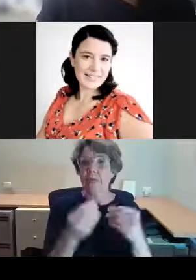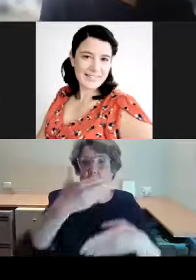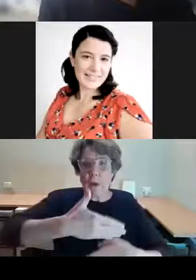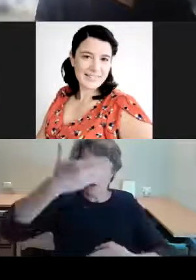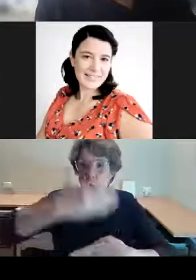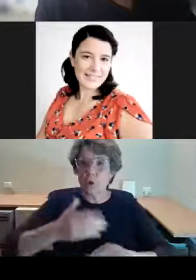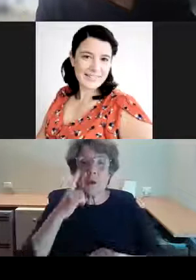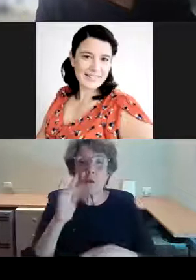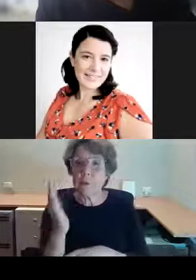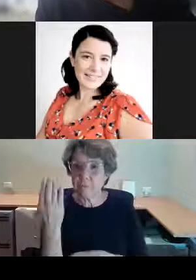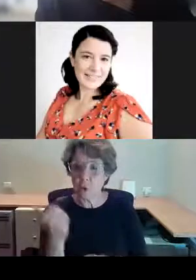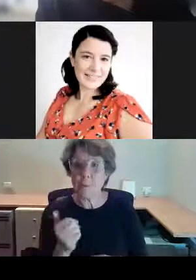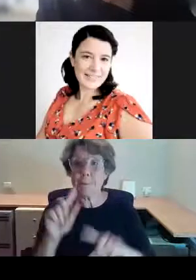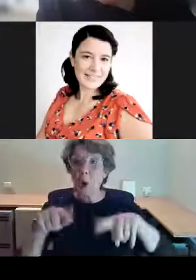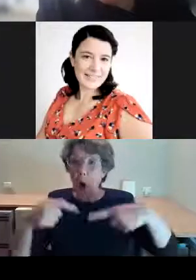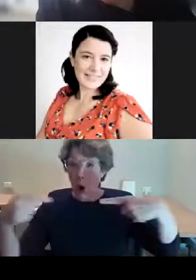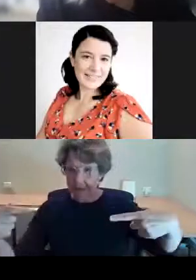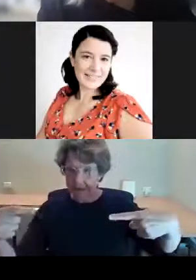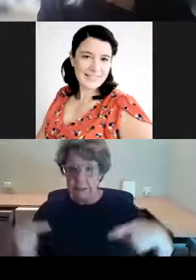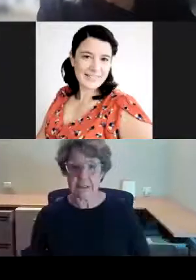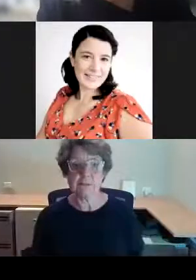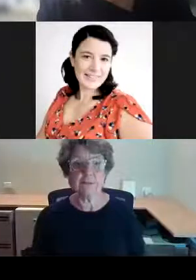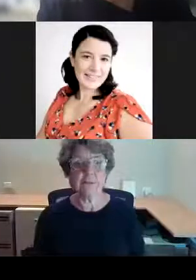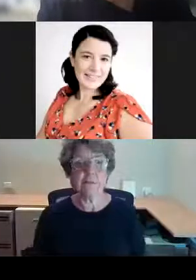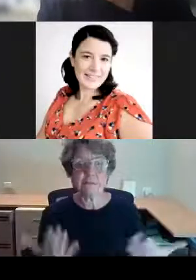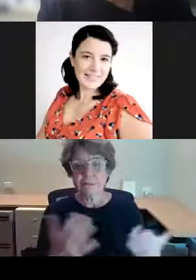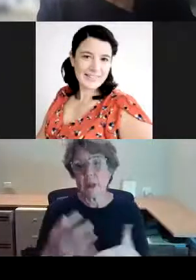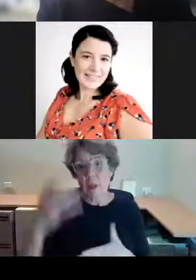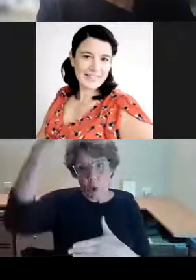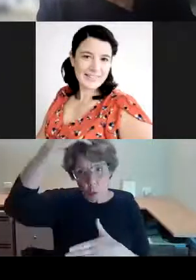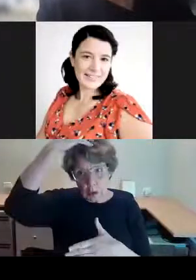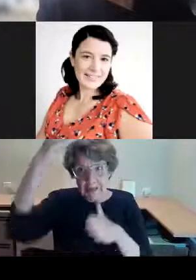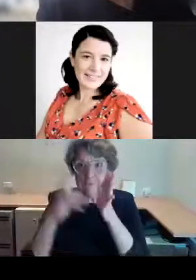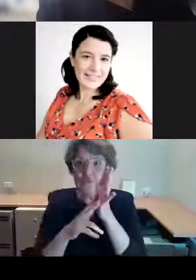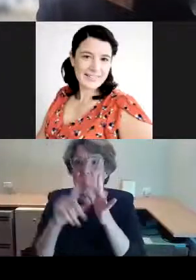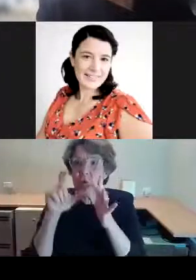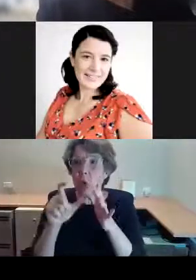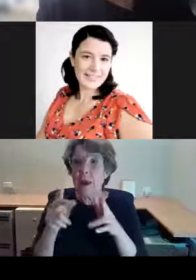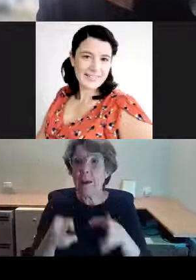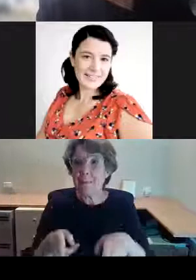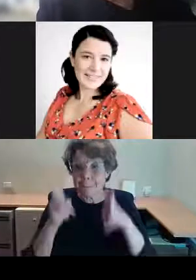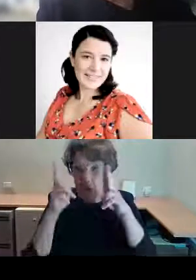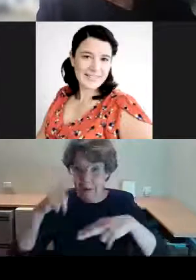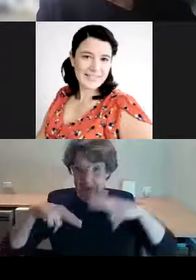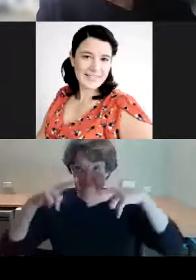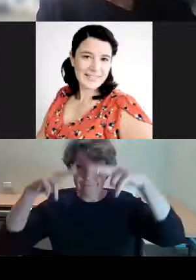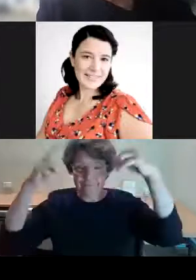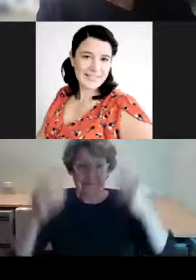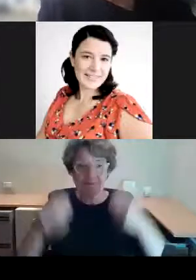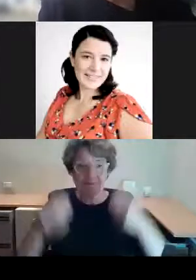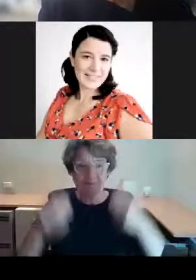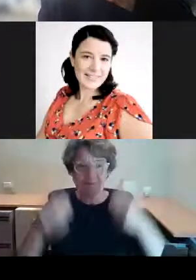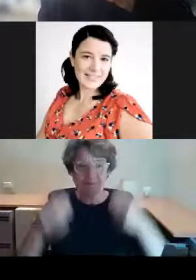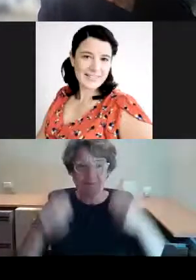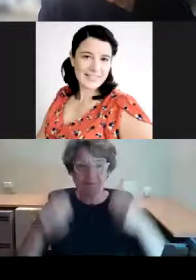Just across the road is the Queen Victoria building. And this artwork by